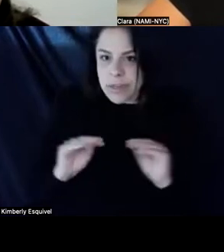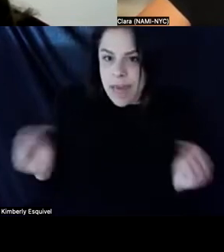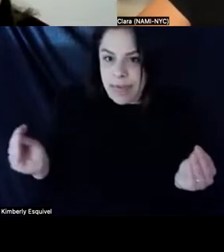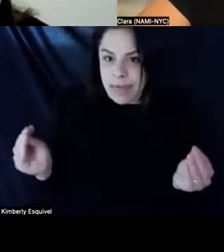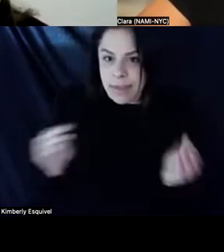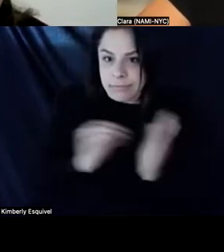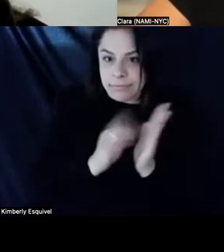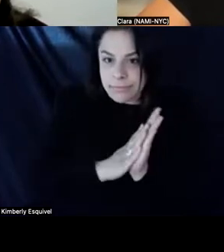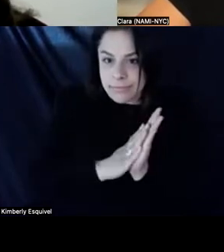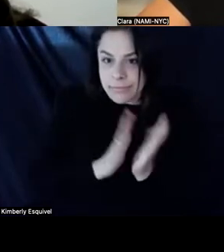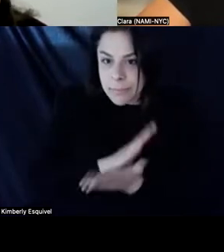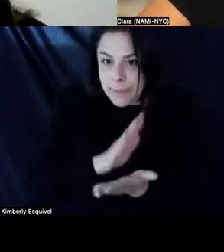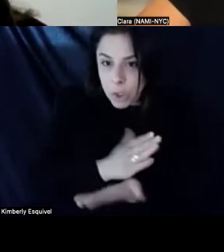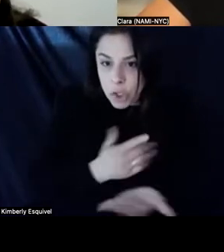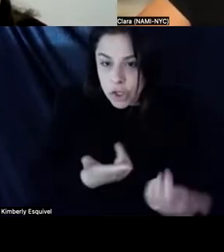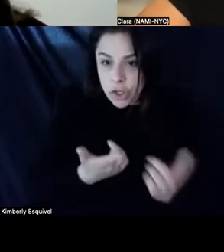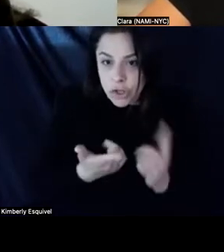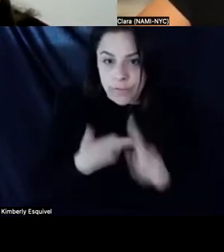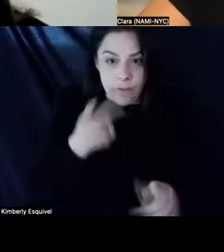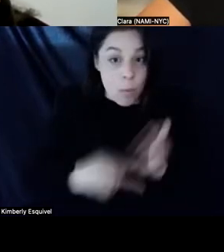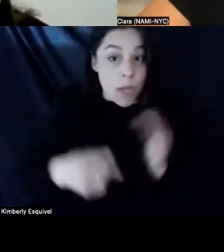put on paper from what you know.